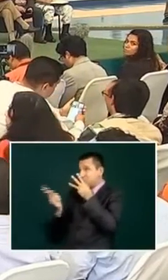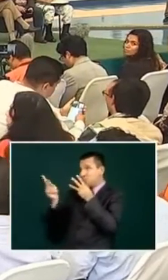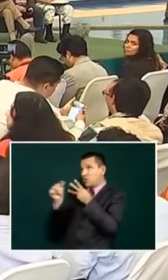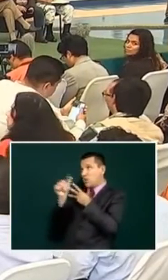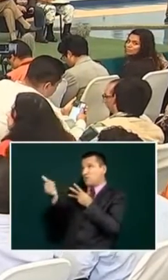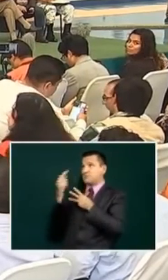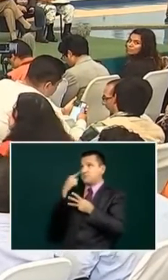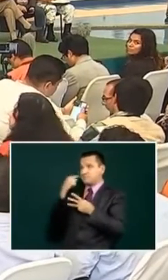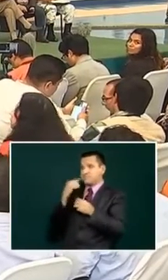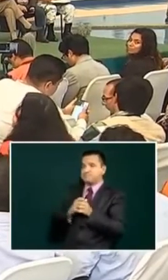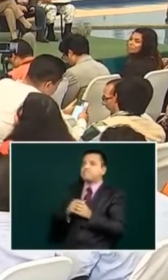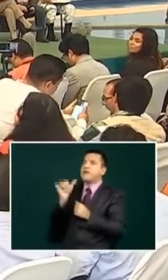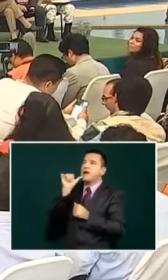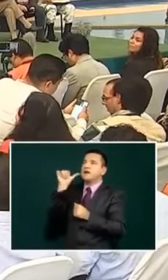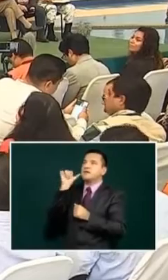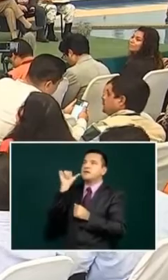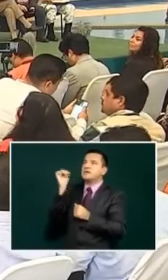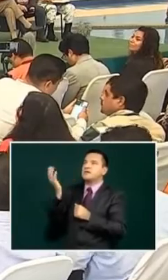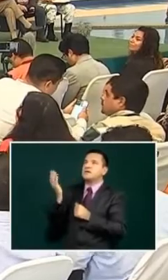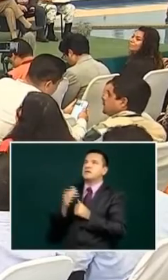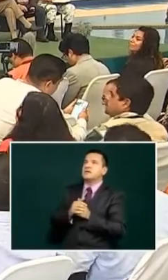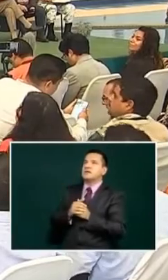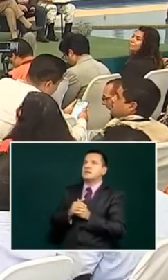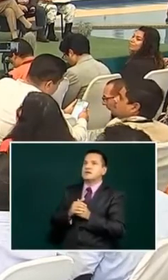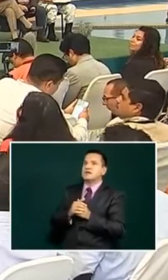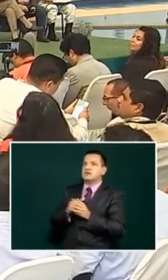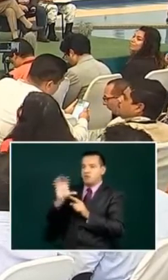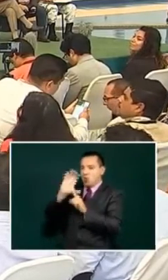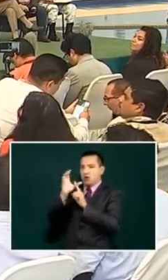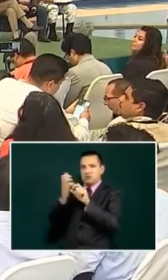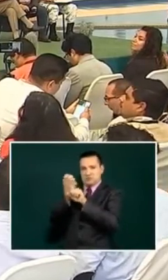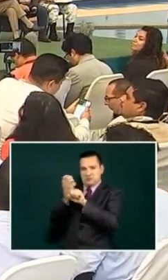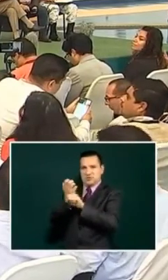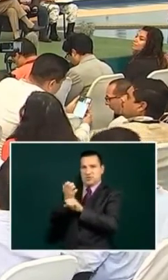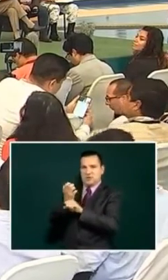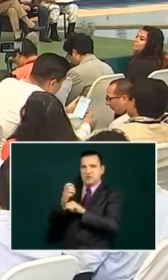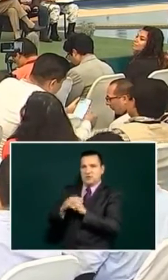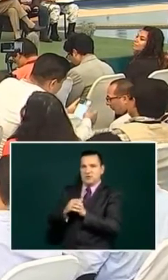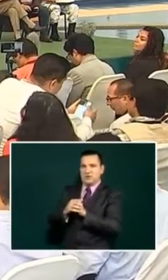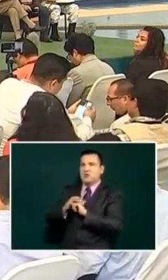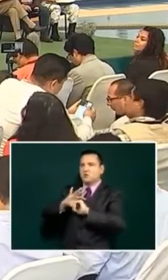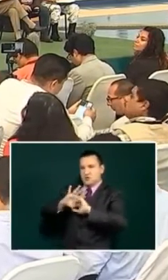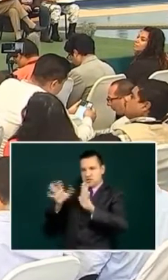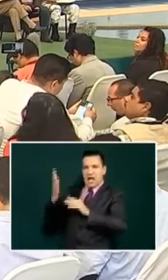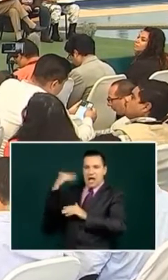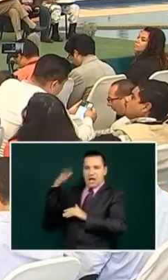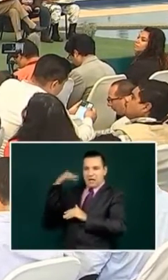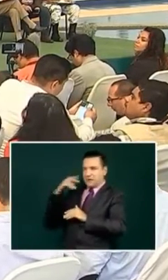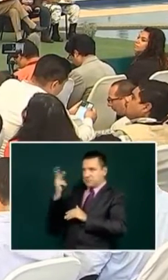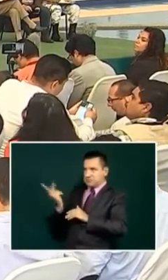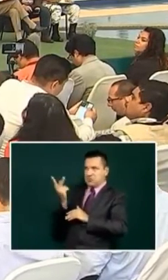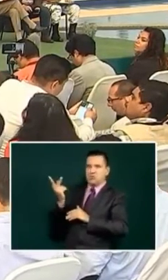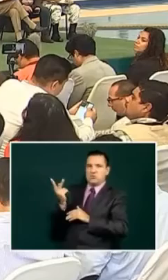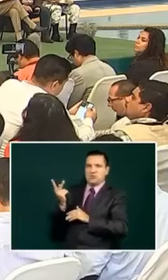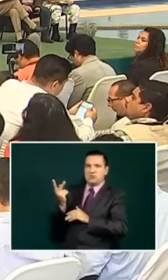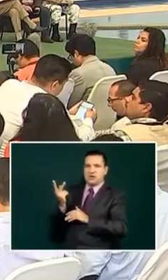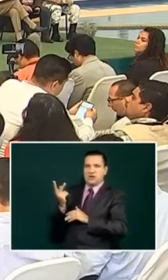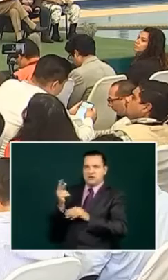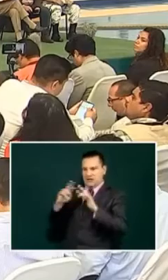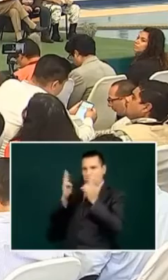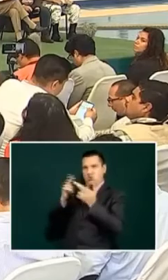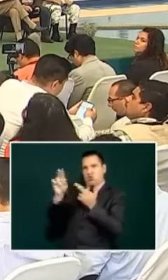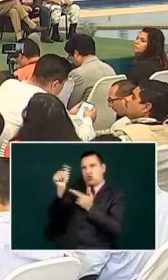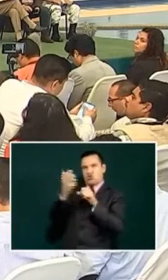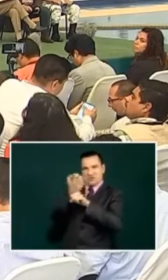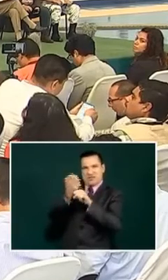i had was yesterday the congress of the state well i had already asked this